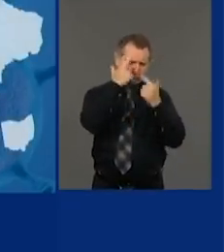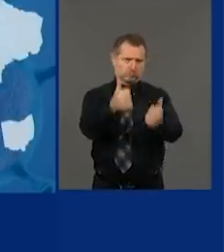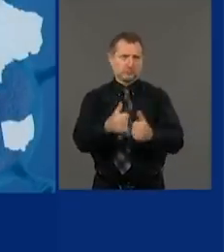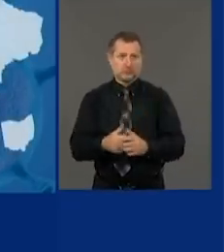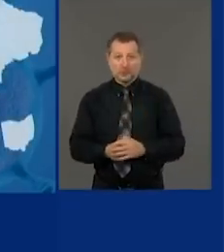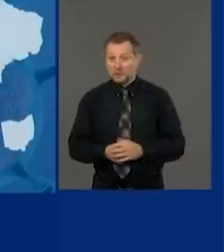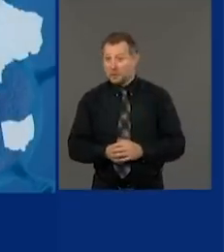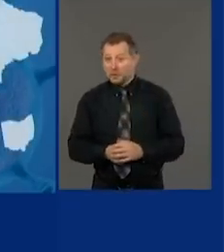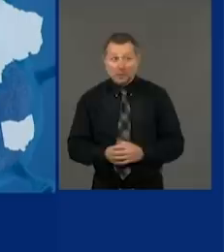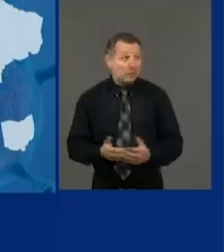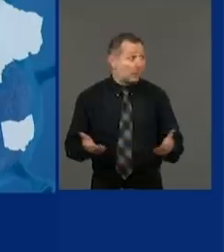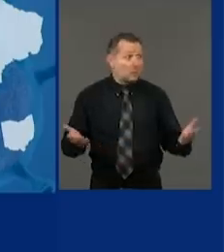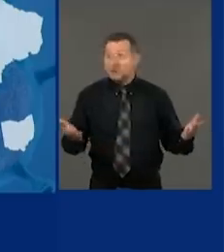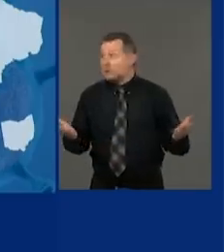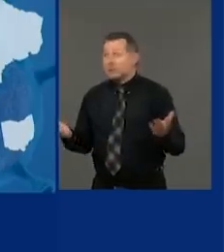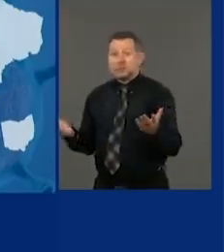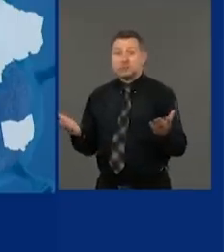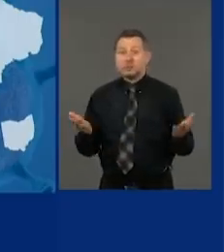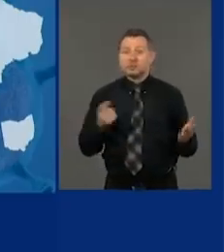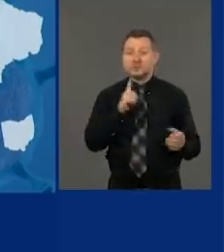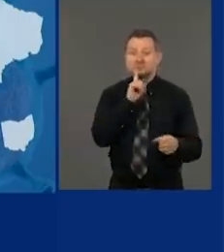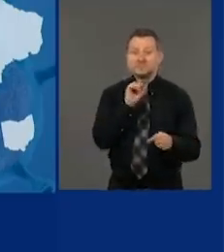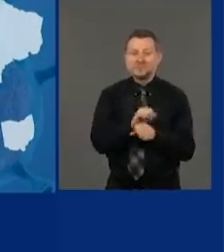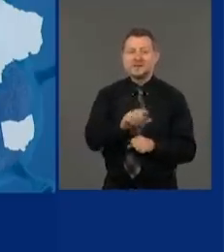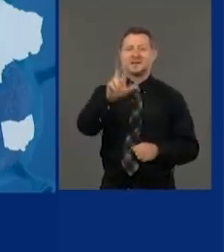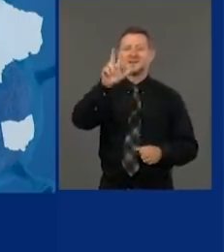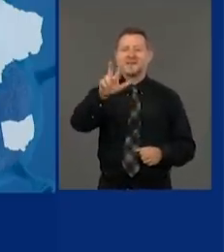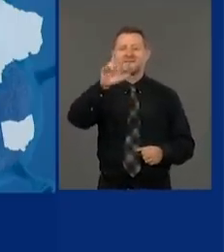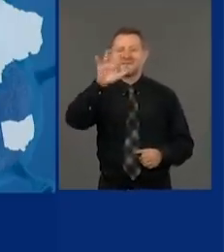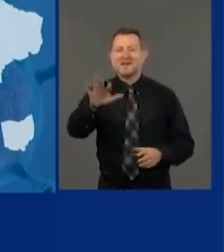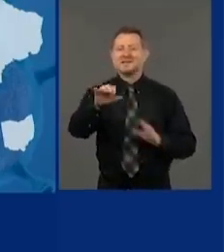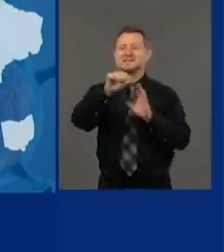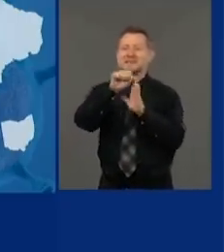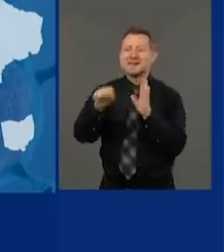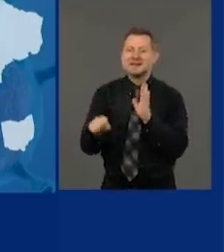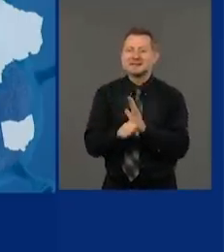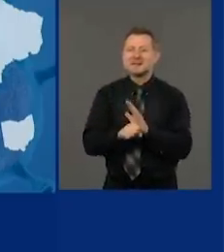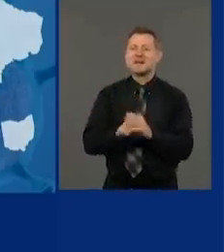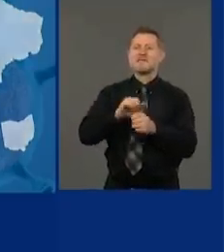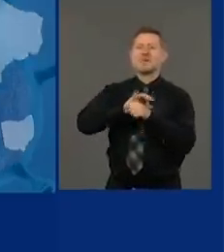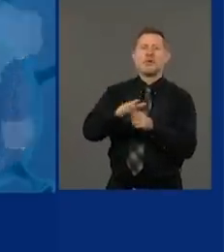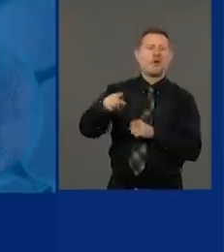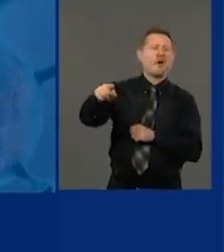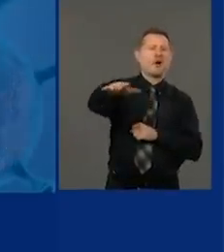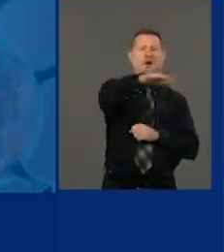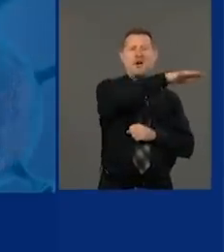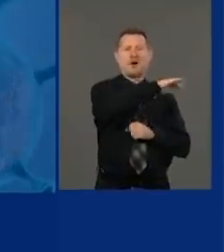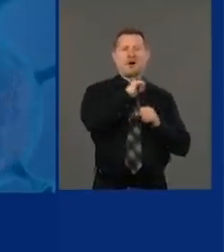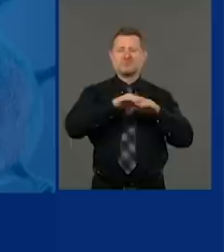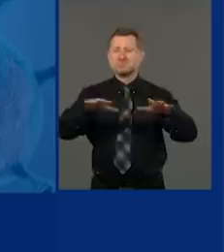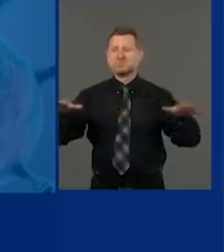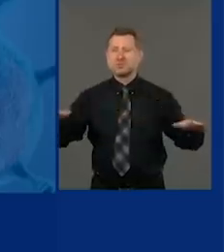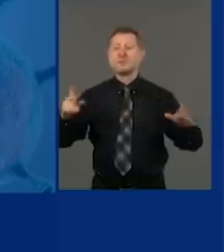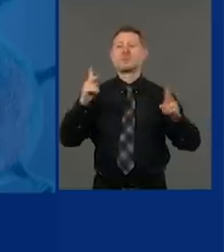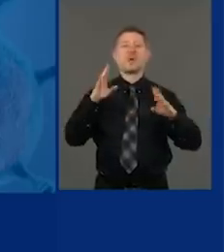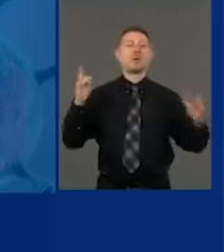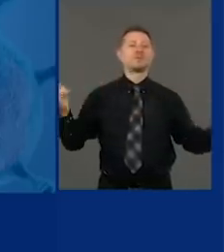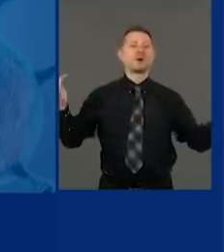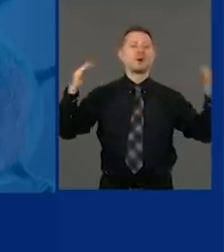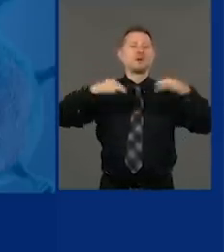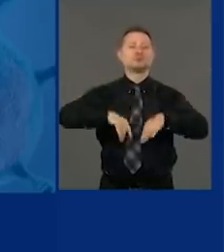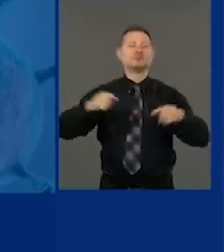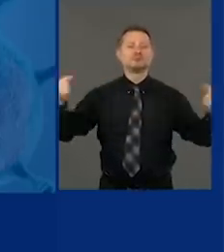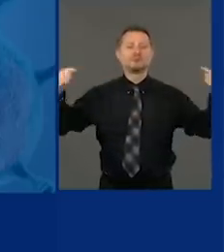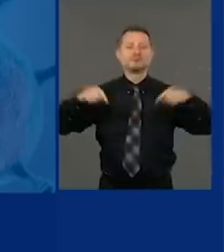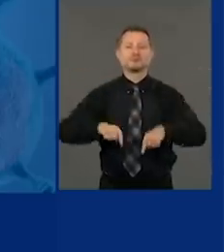Literally, you have 39 states that are now seeing the virus increase and come to New York. So we talk